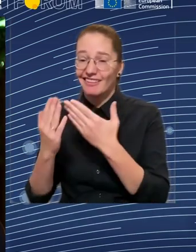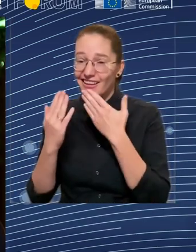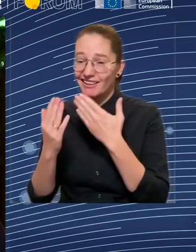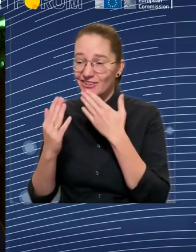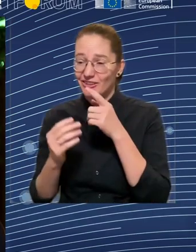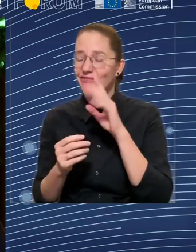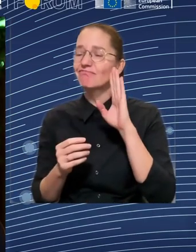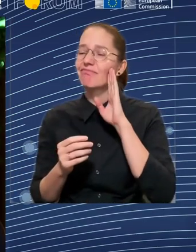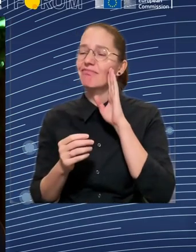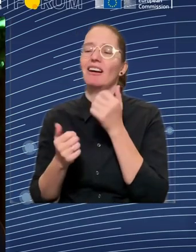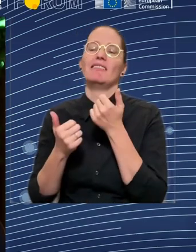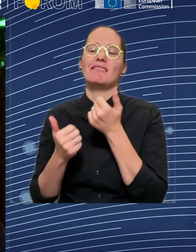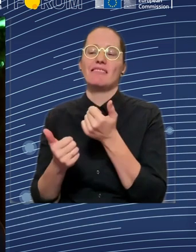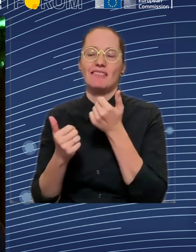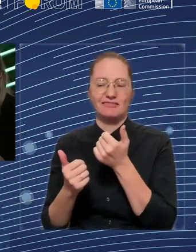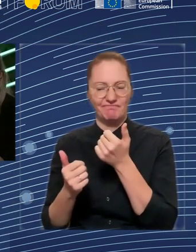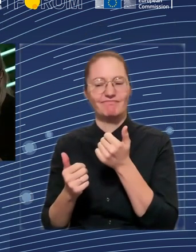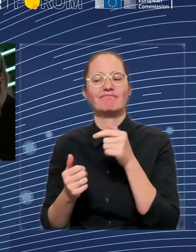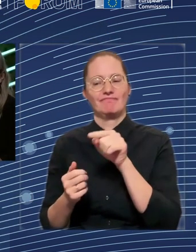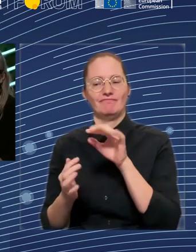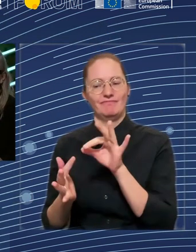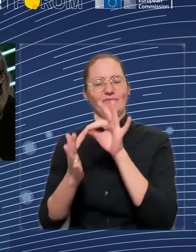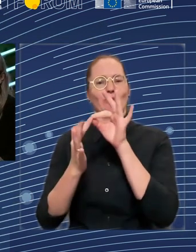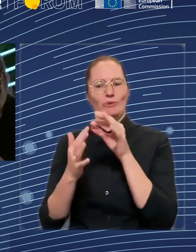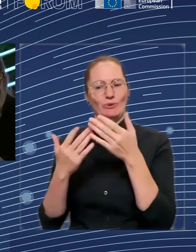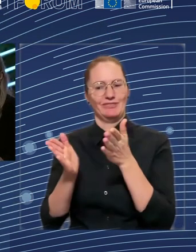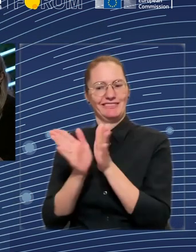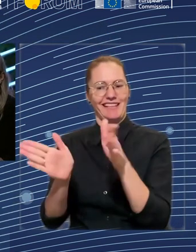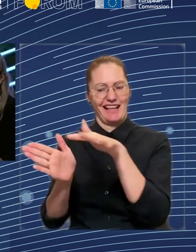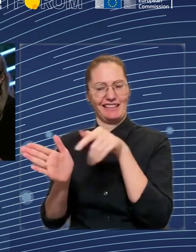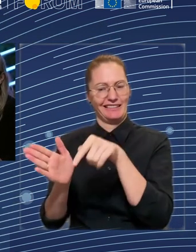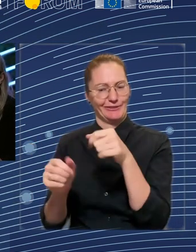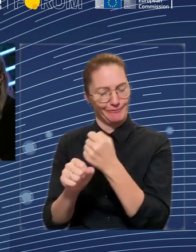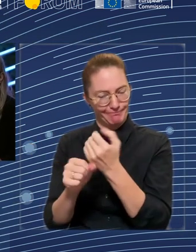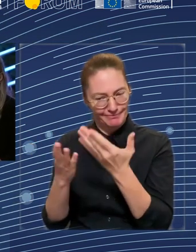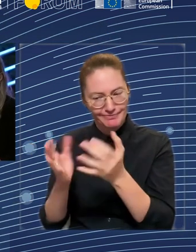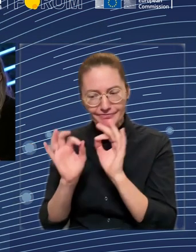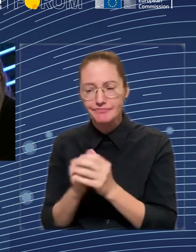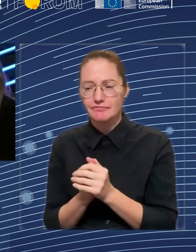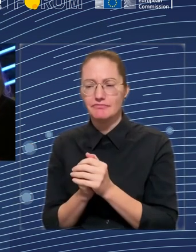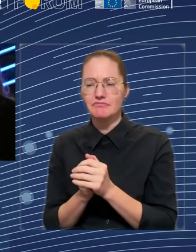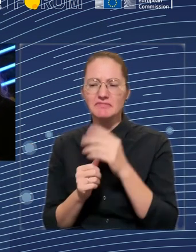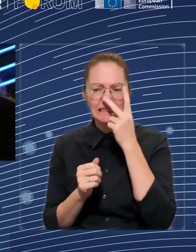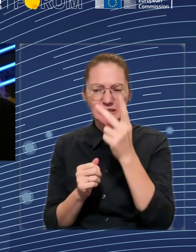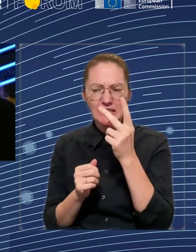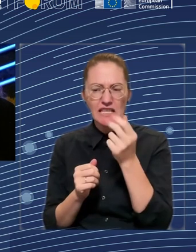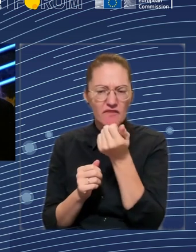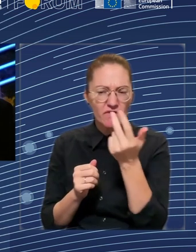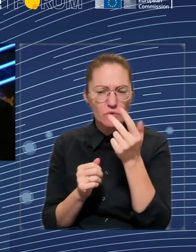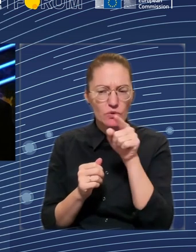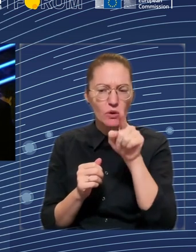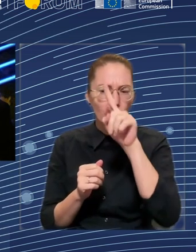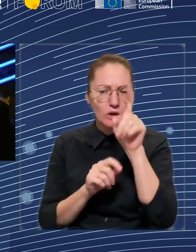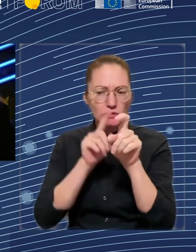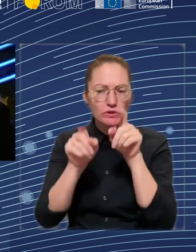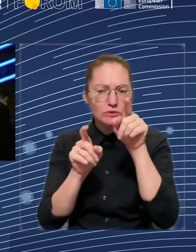panel. I'll take the first one that I saw, which is, what are the panel's thoughts on universal basic income? Is it just a